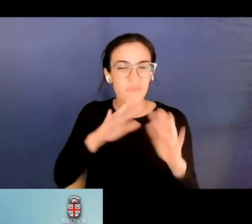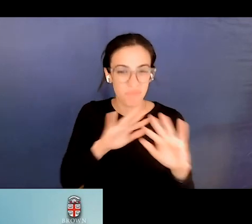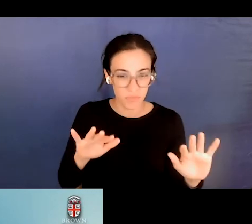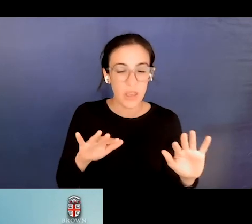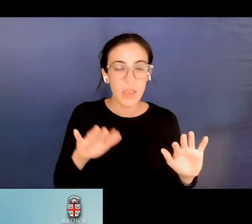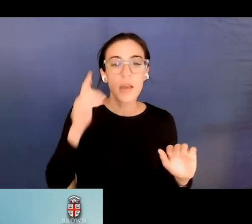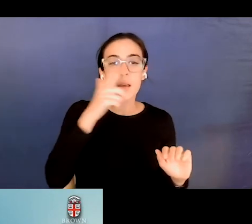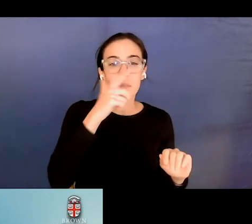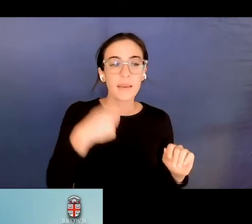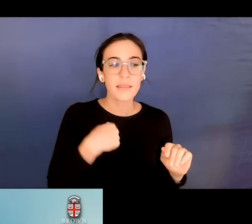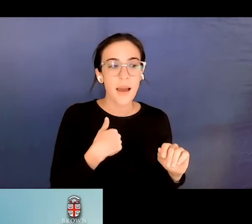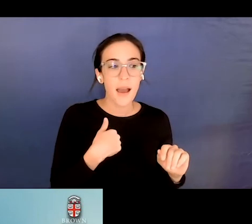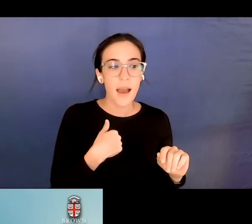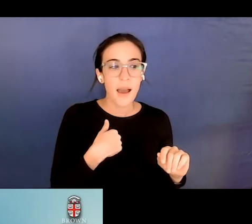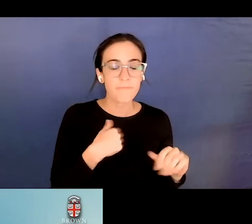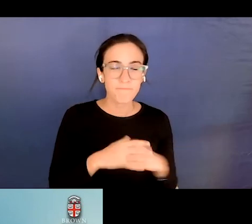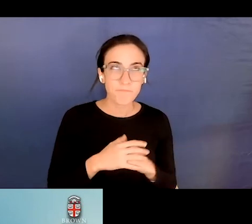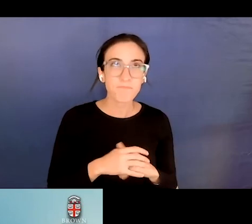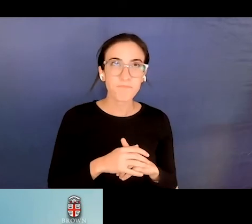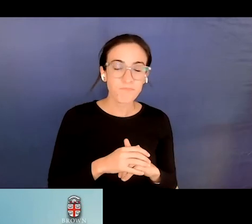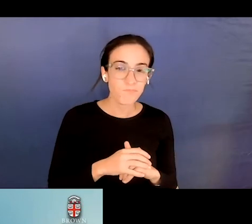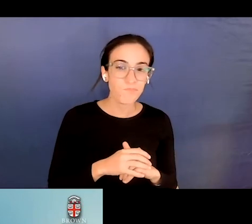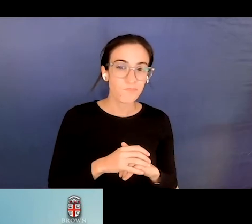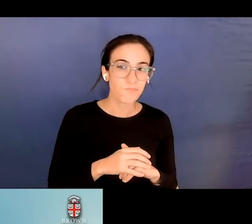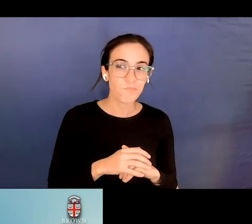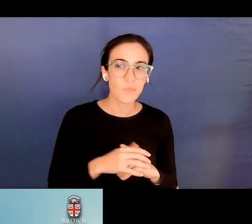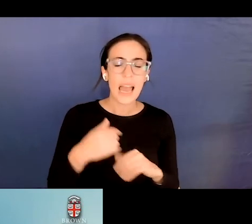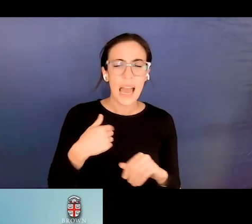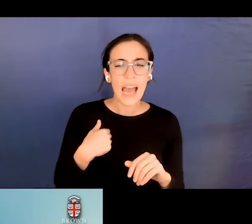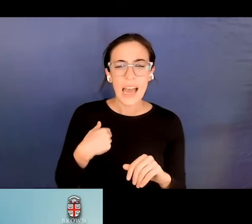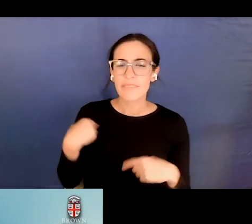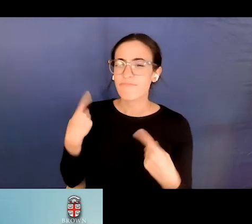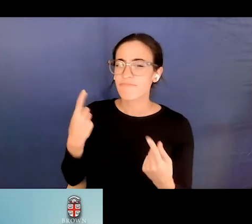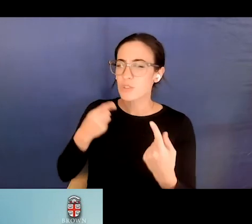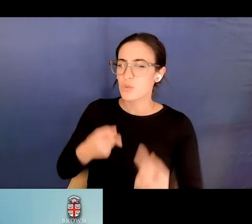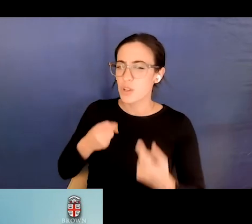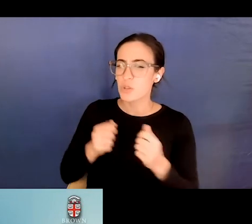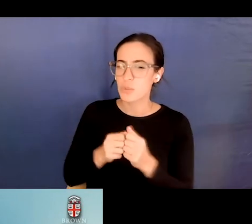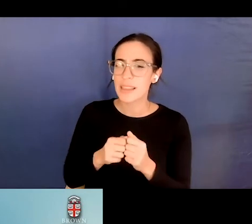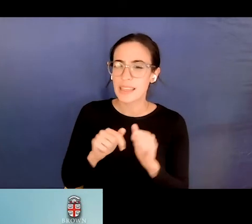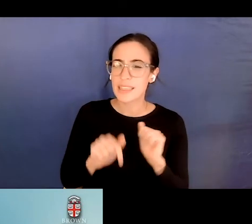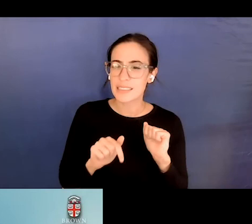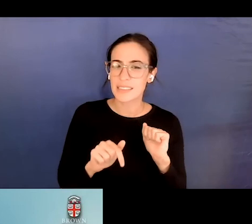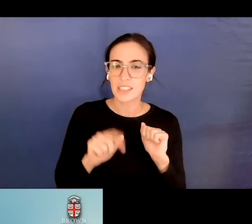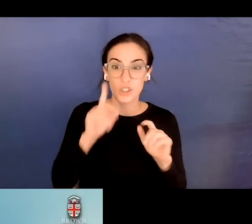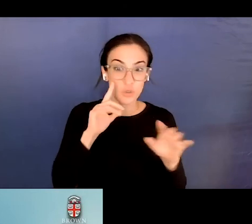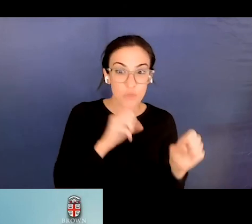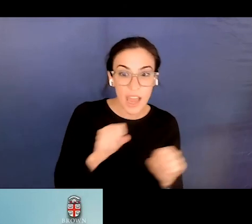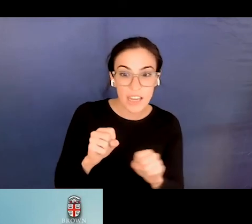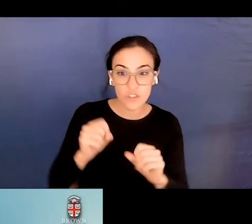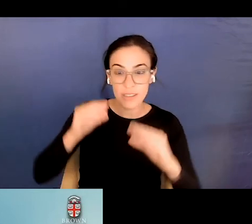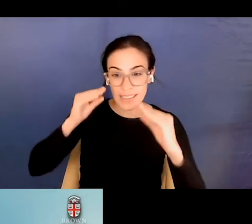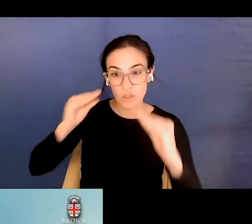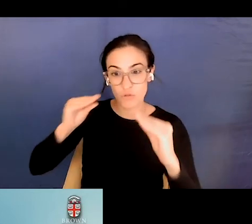because I, I, I, I've struggled with this a lot, like strategy instruction for listeners.